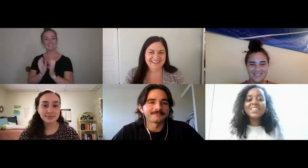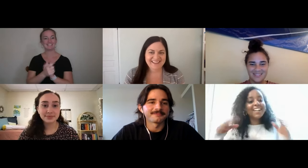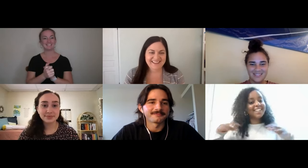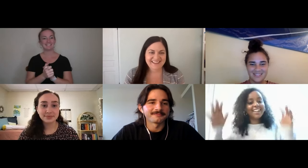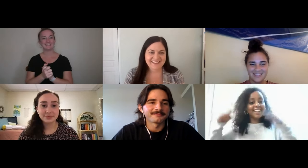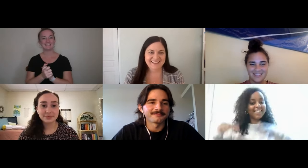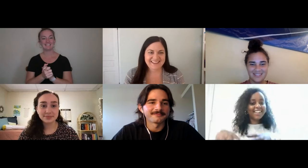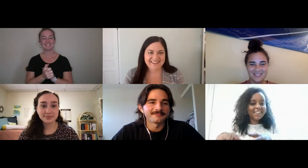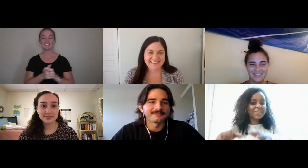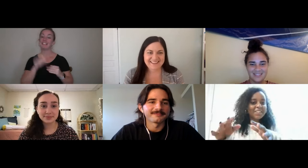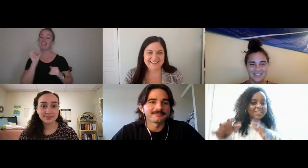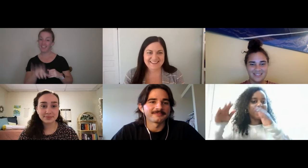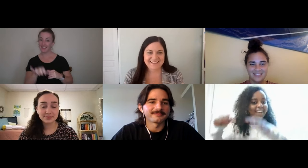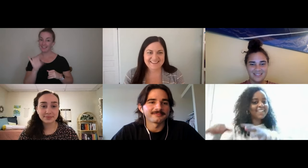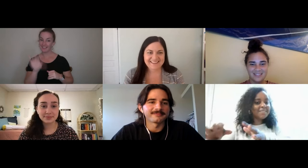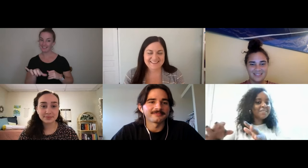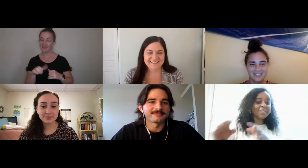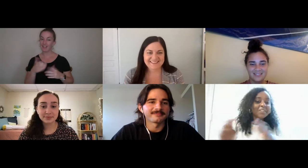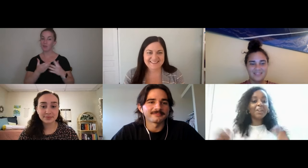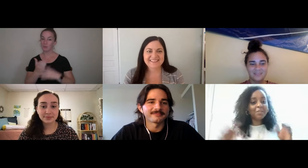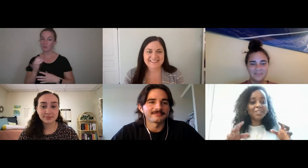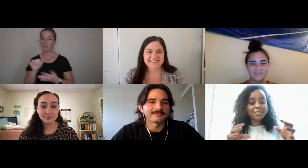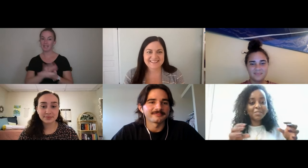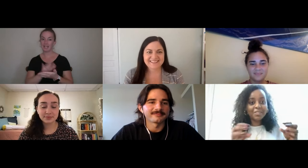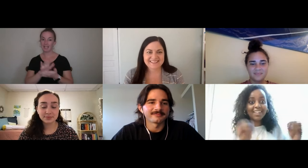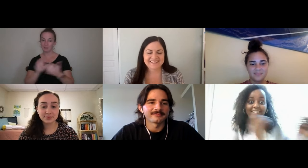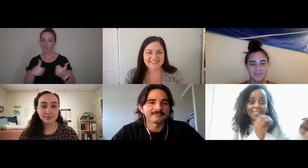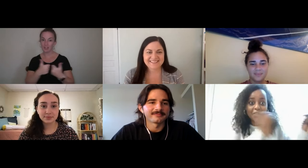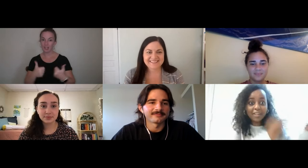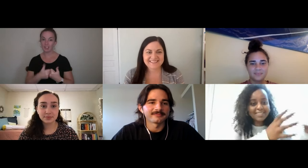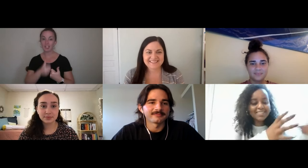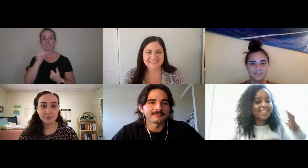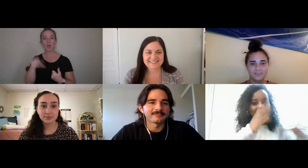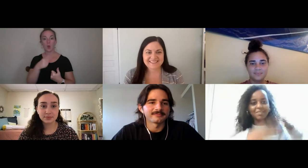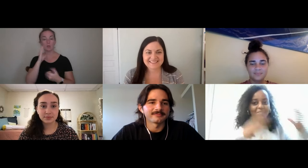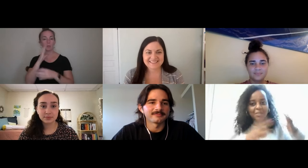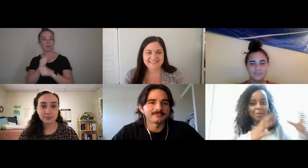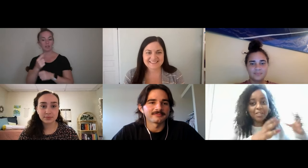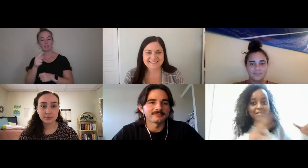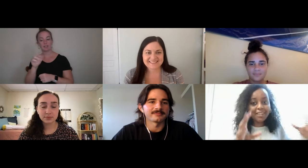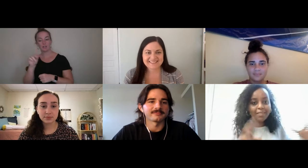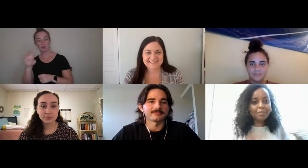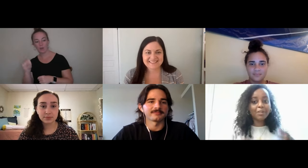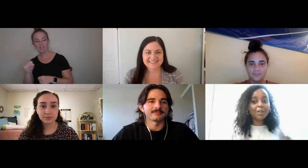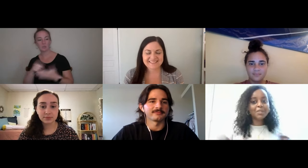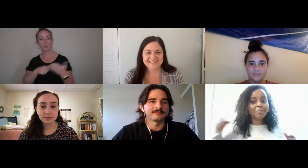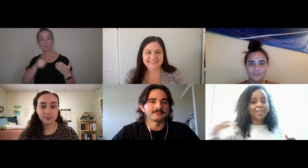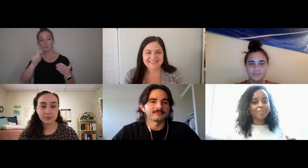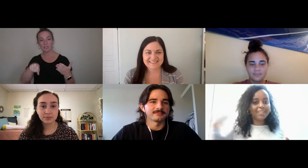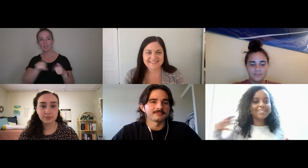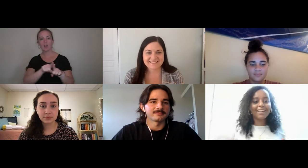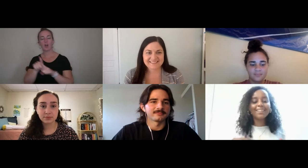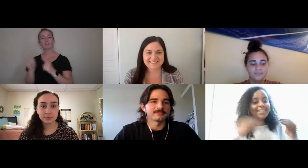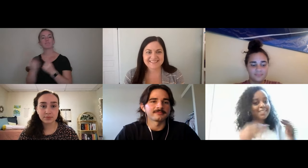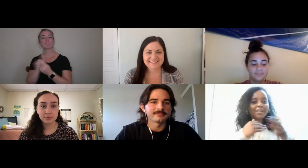So that that that that that going through that academic rigor not only will you get like the grades and like the you know what you need, but you also make